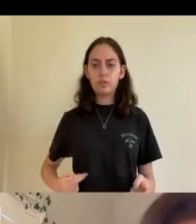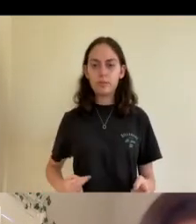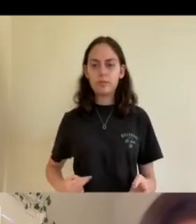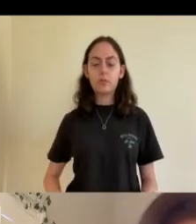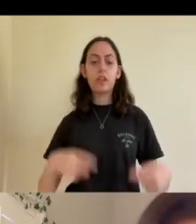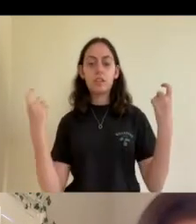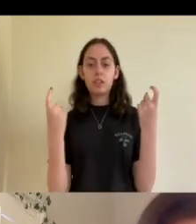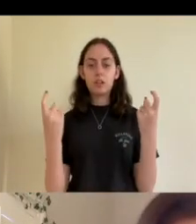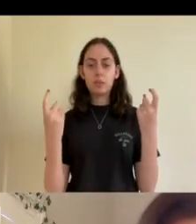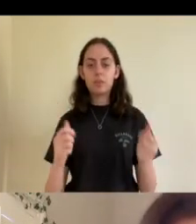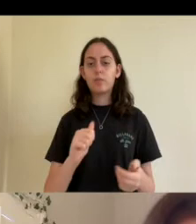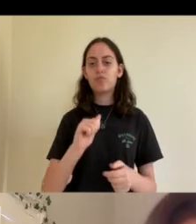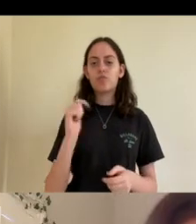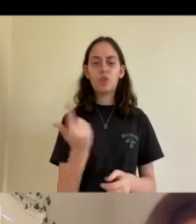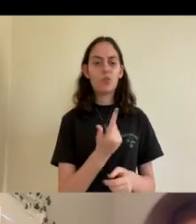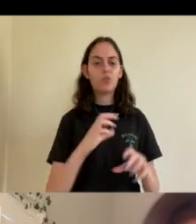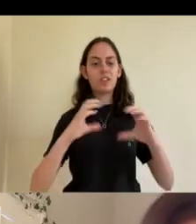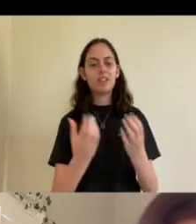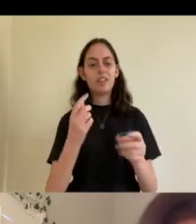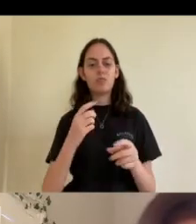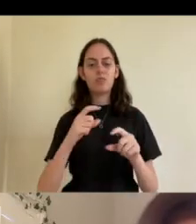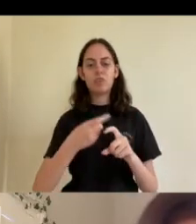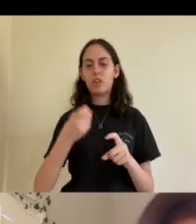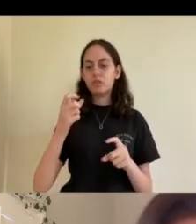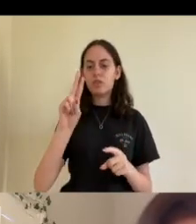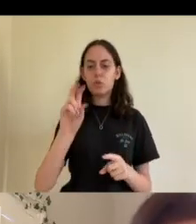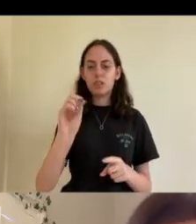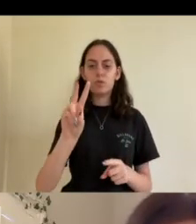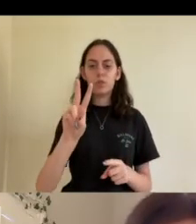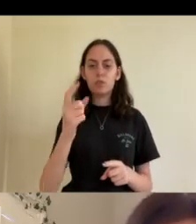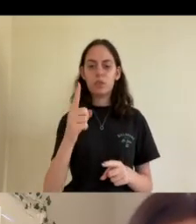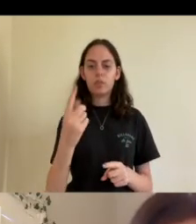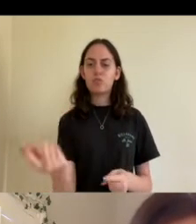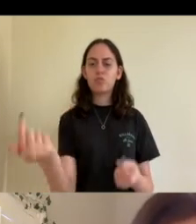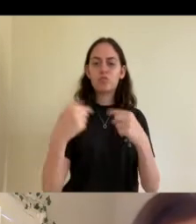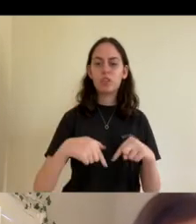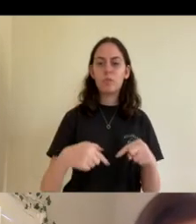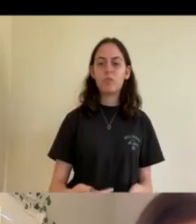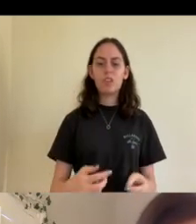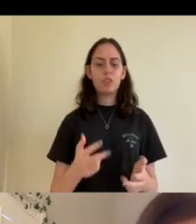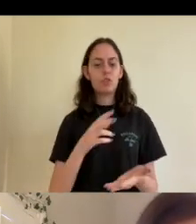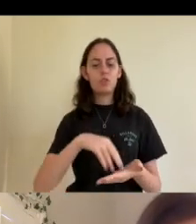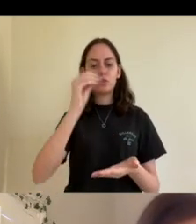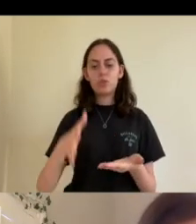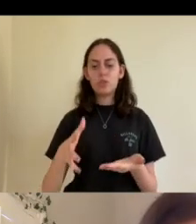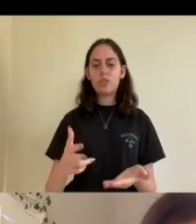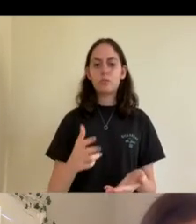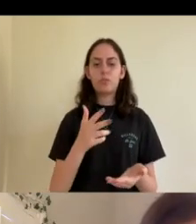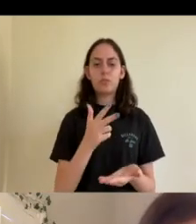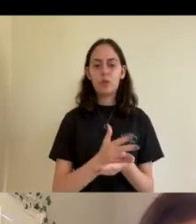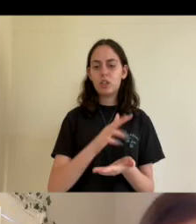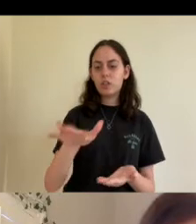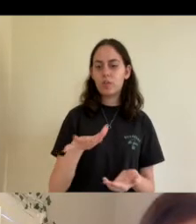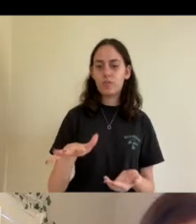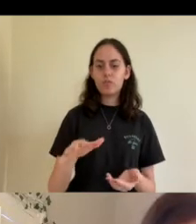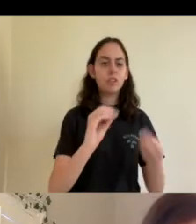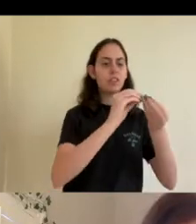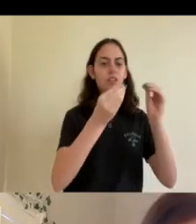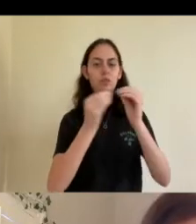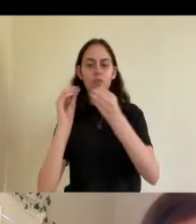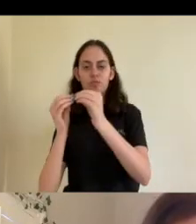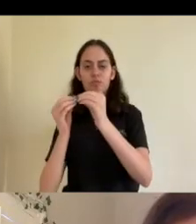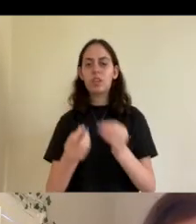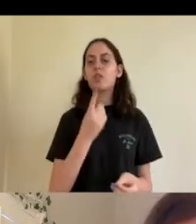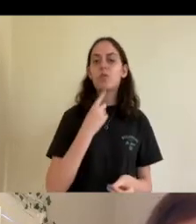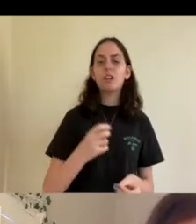is the royals to celebrate all of the class of 2021 come drive through our student parking lot that will be